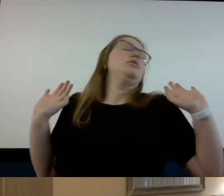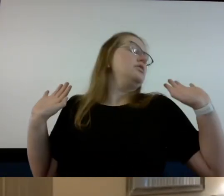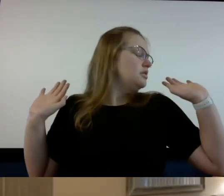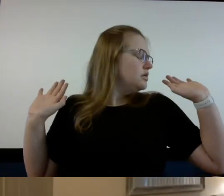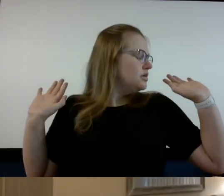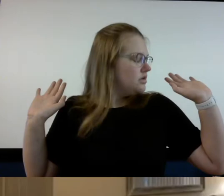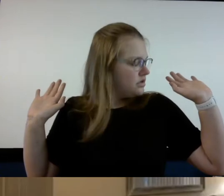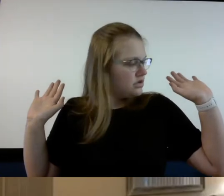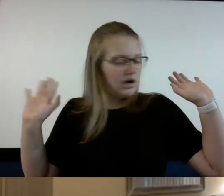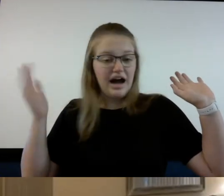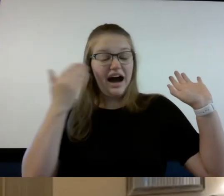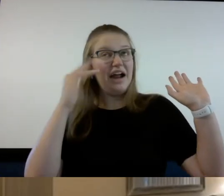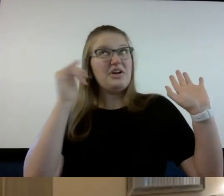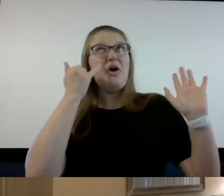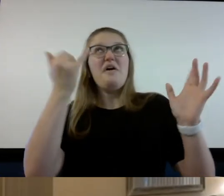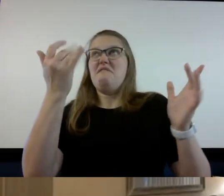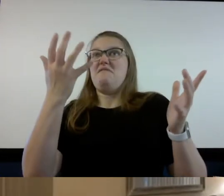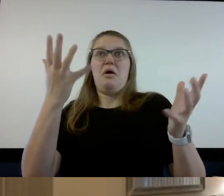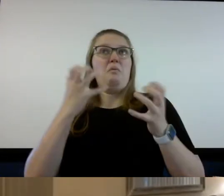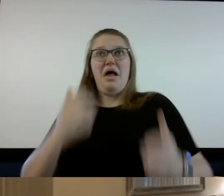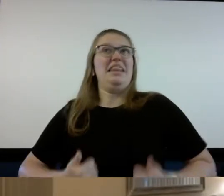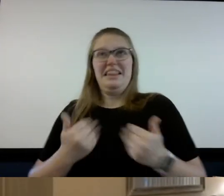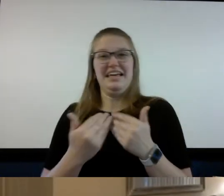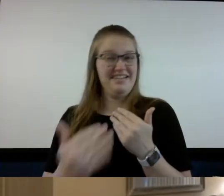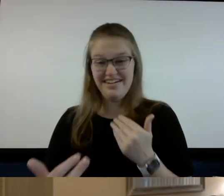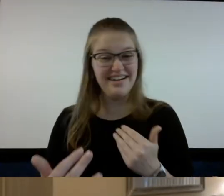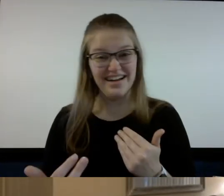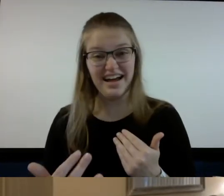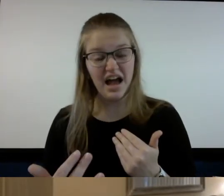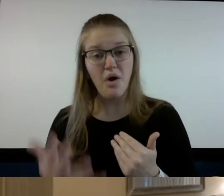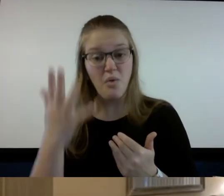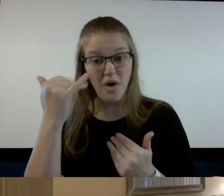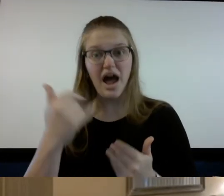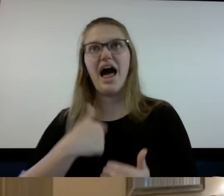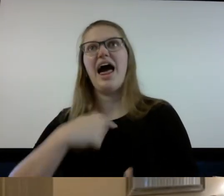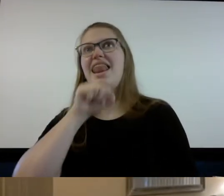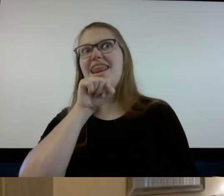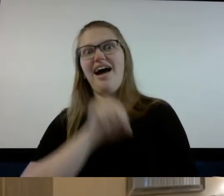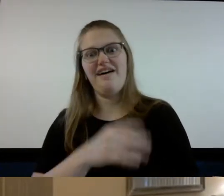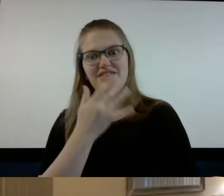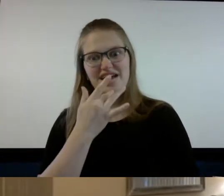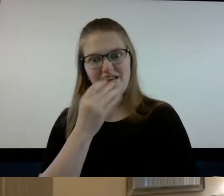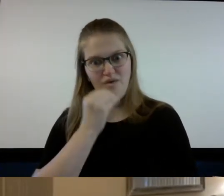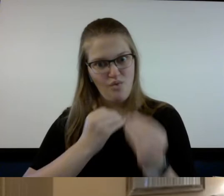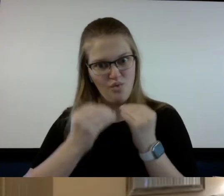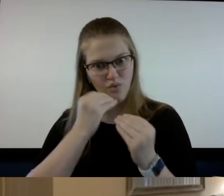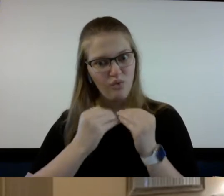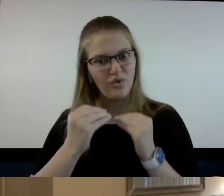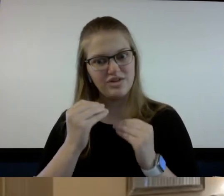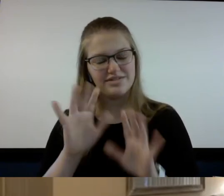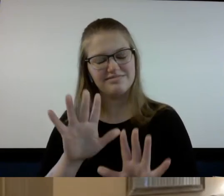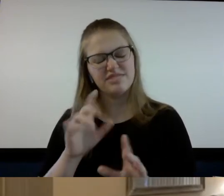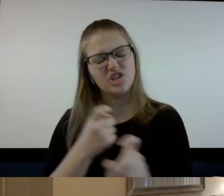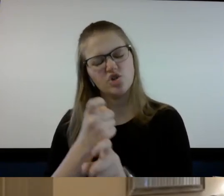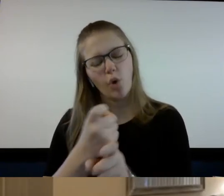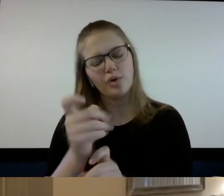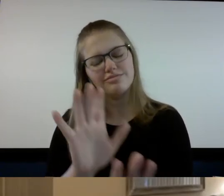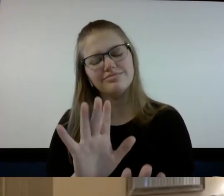I don't know if I I want to live because I love tasting that was a joke